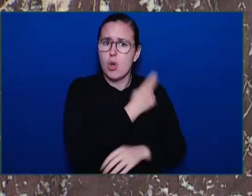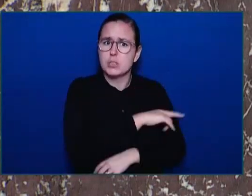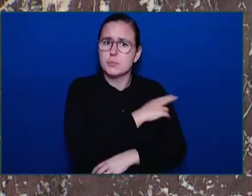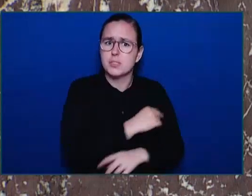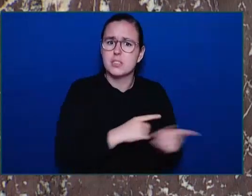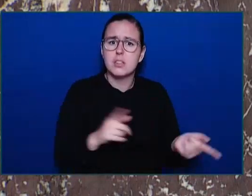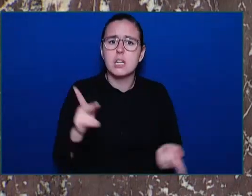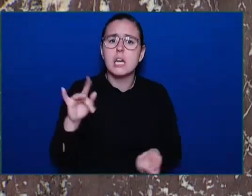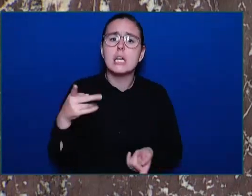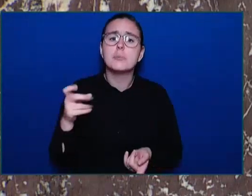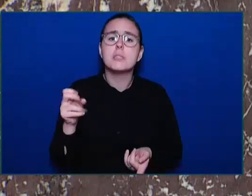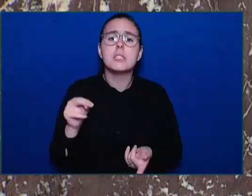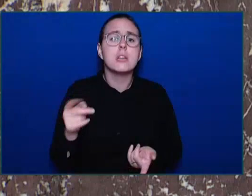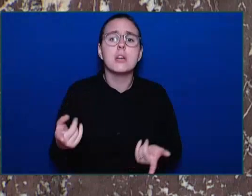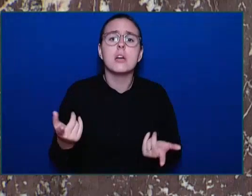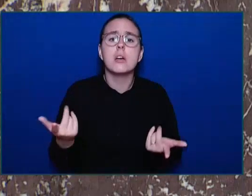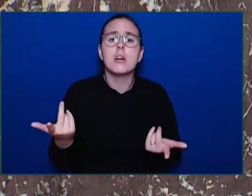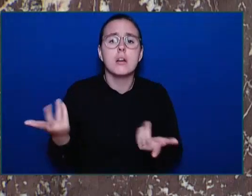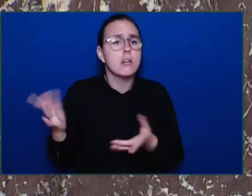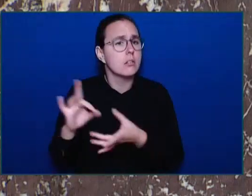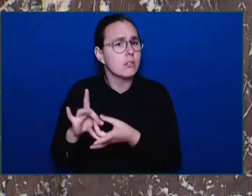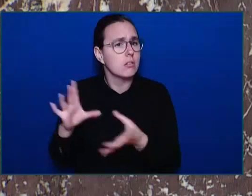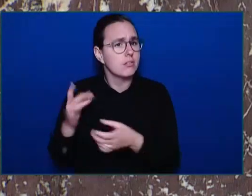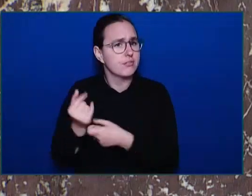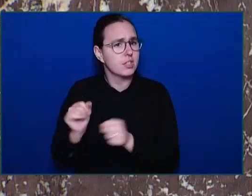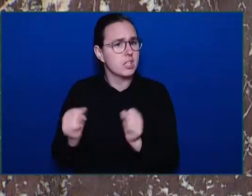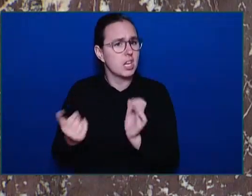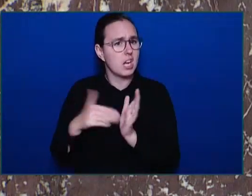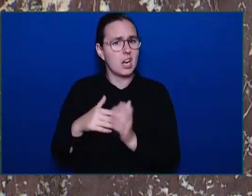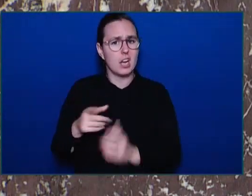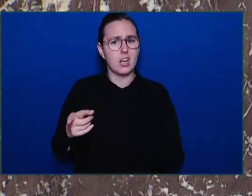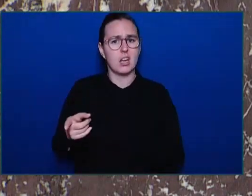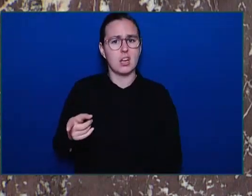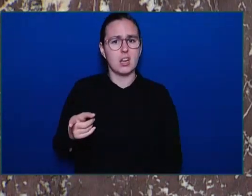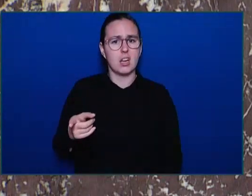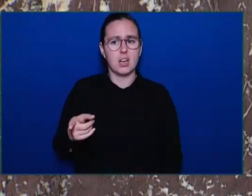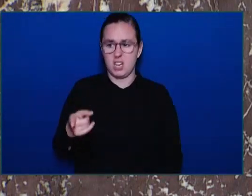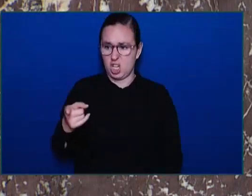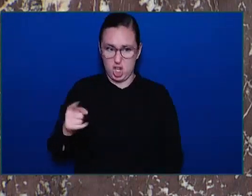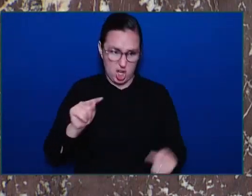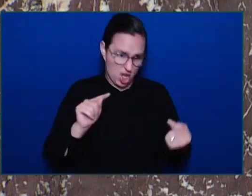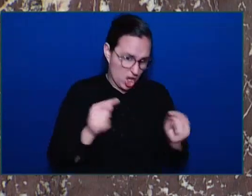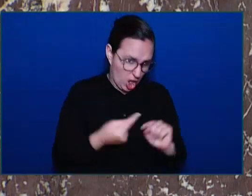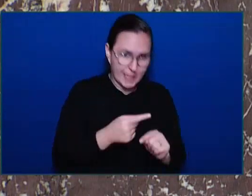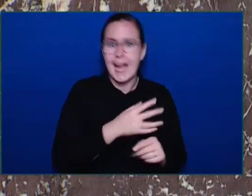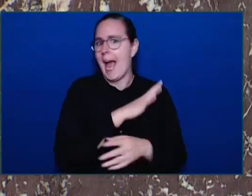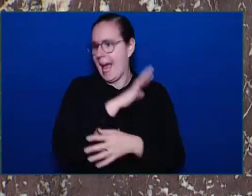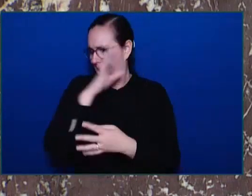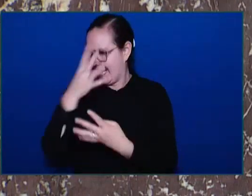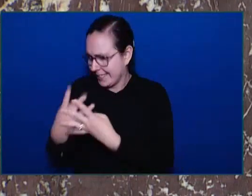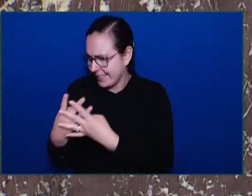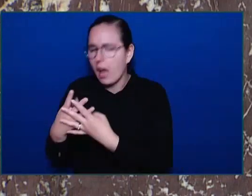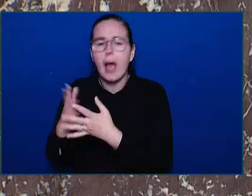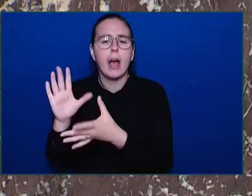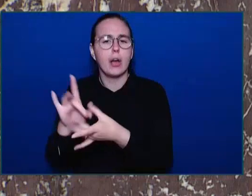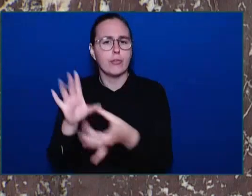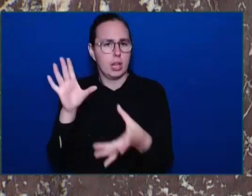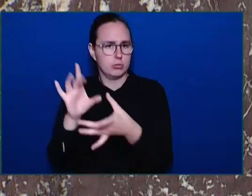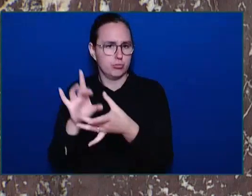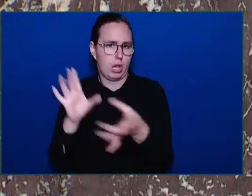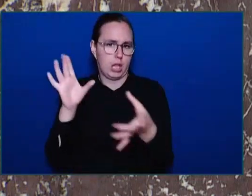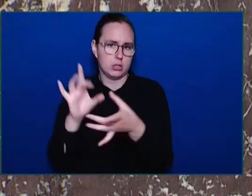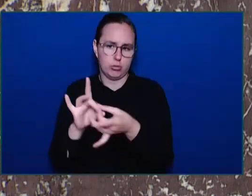Premier end his catch-and-release system and put the right of victims to feel safe ahead of an offender's right to re-offend?